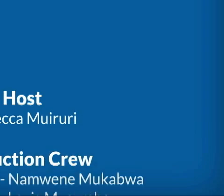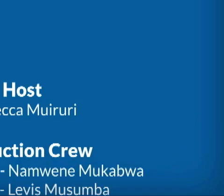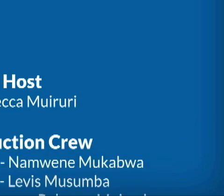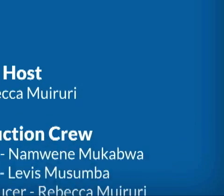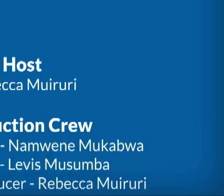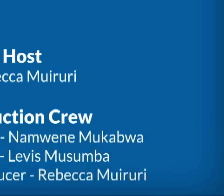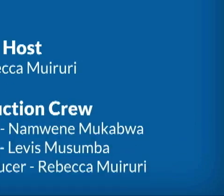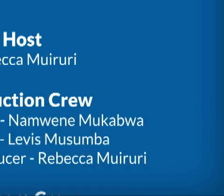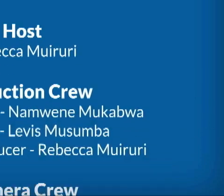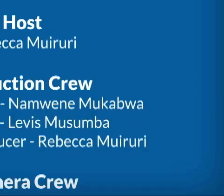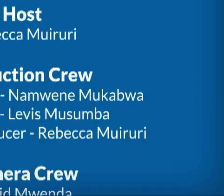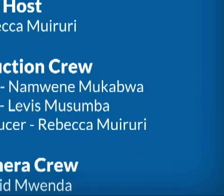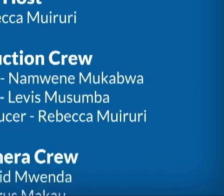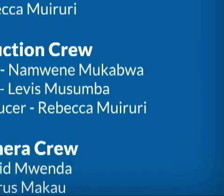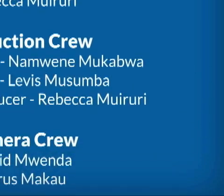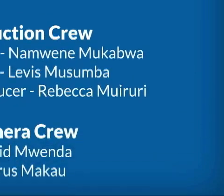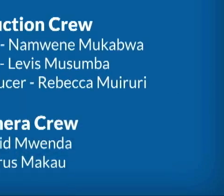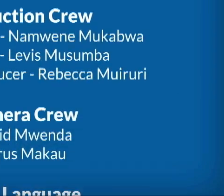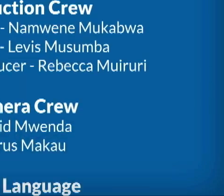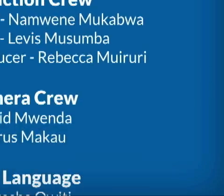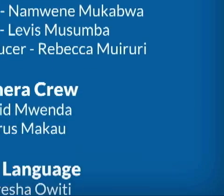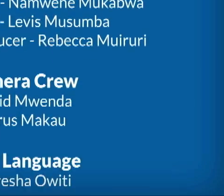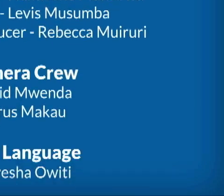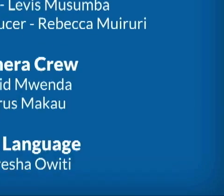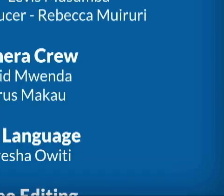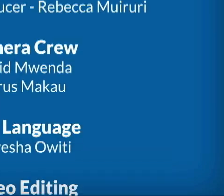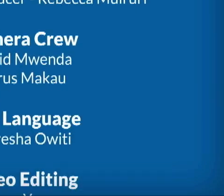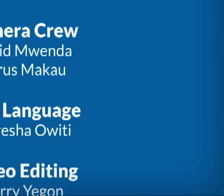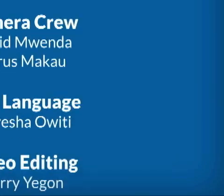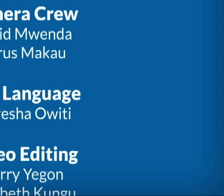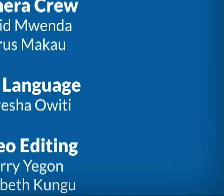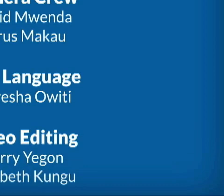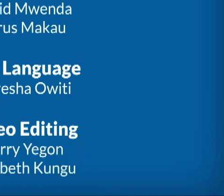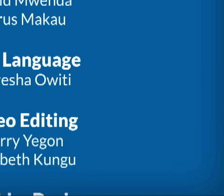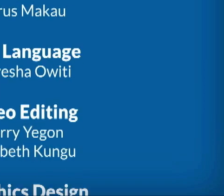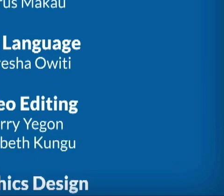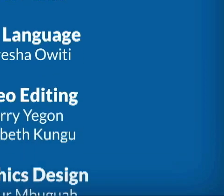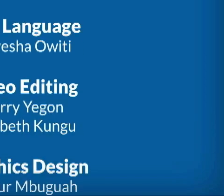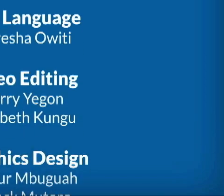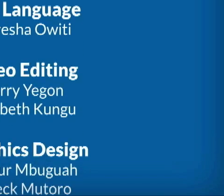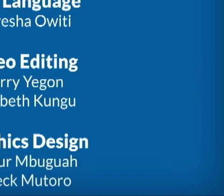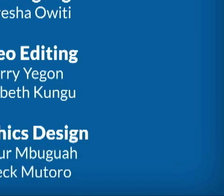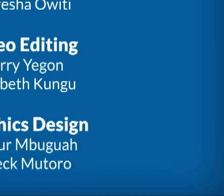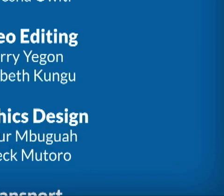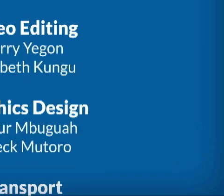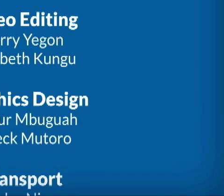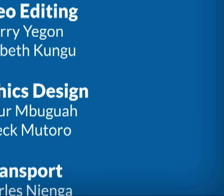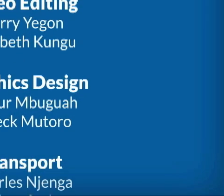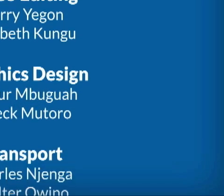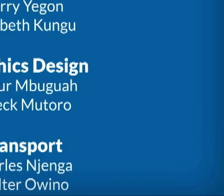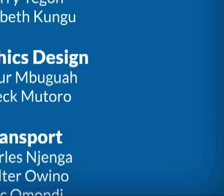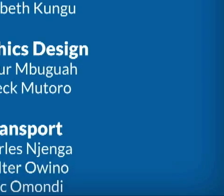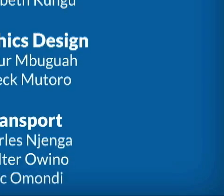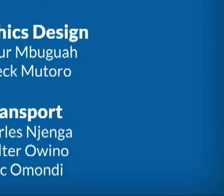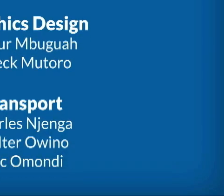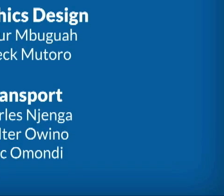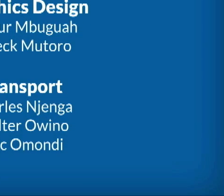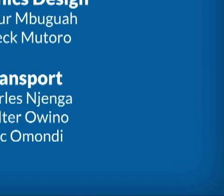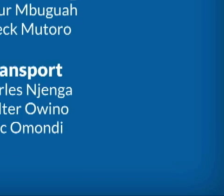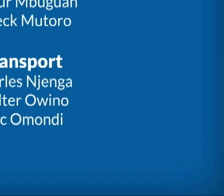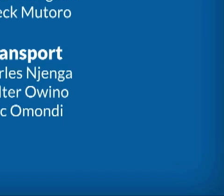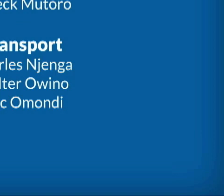that